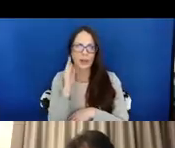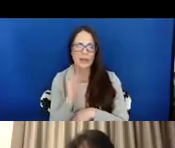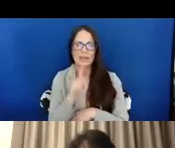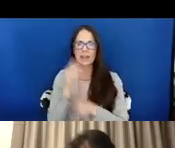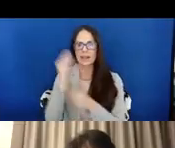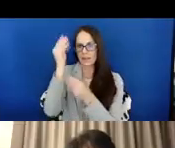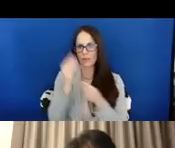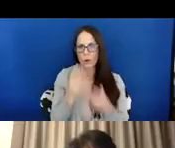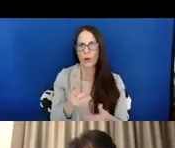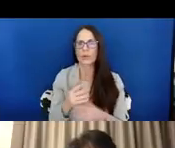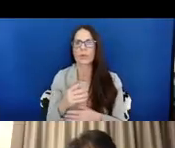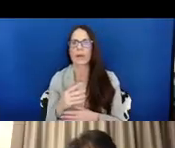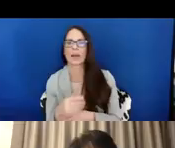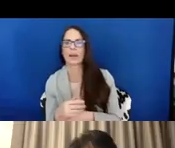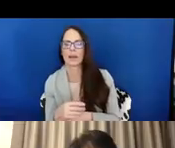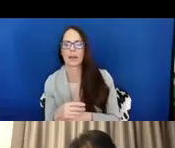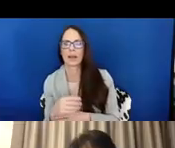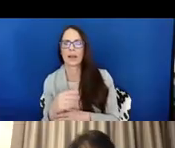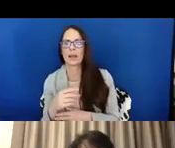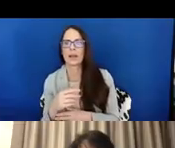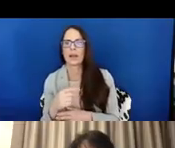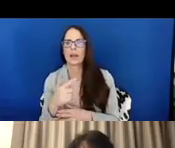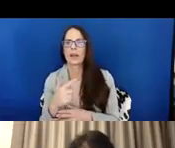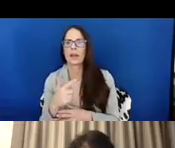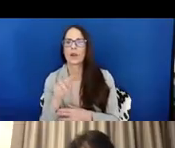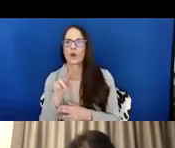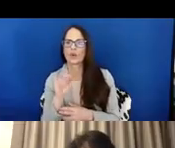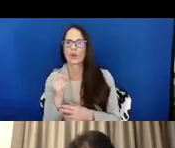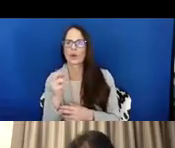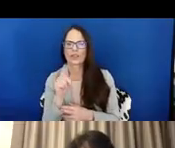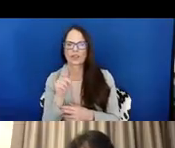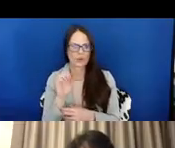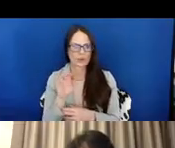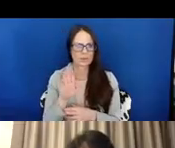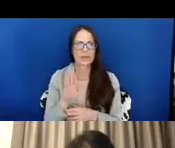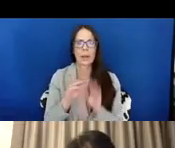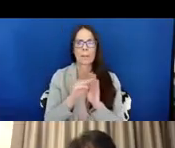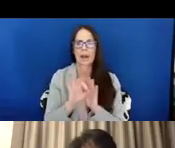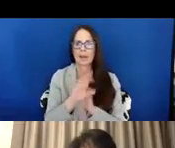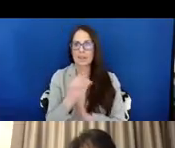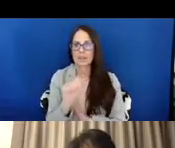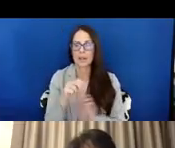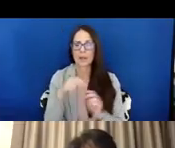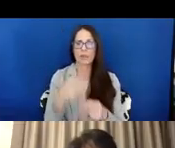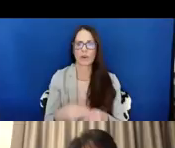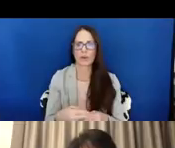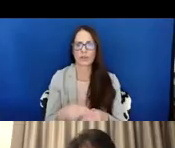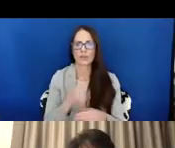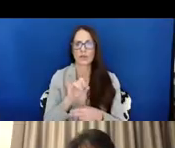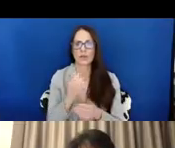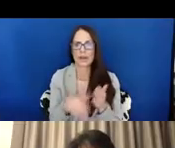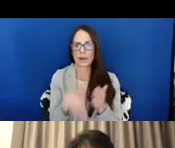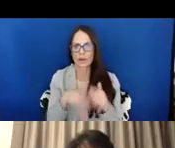Deborah Stone's political model of disability. The Social Model of Disability refers to the iterative process